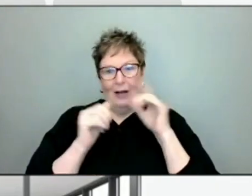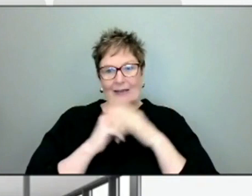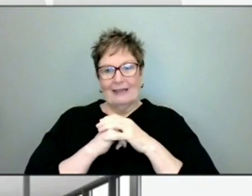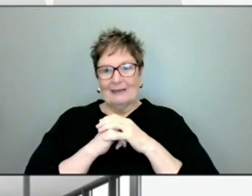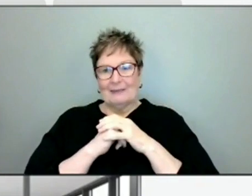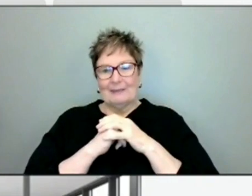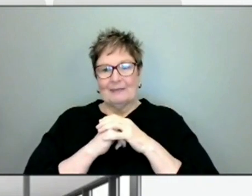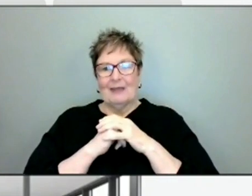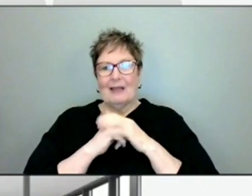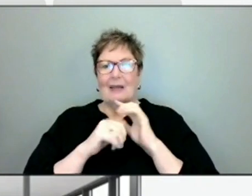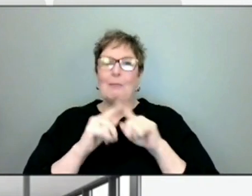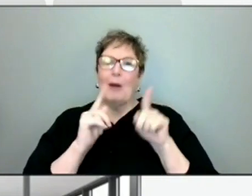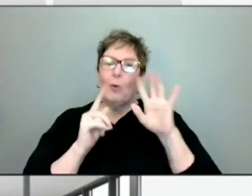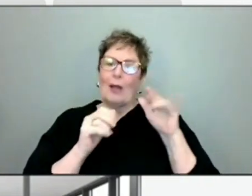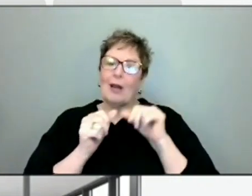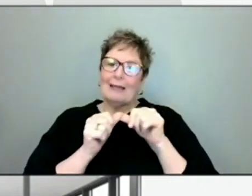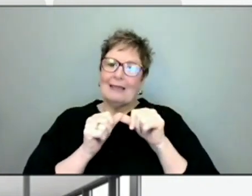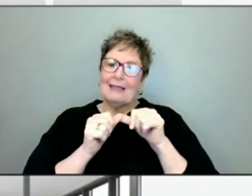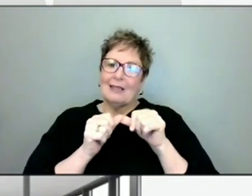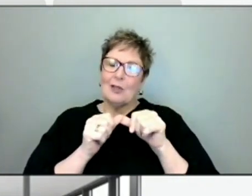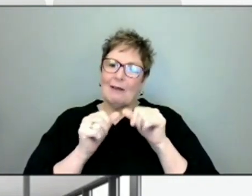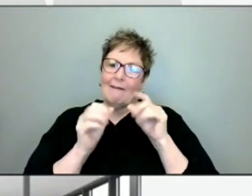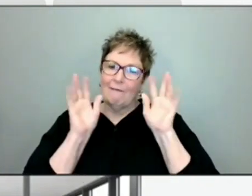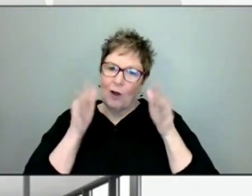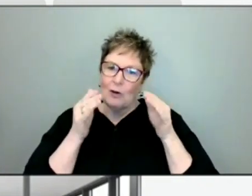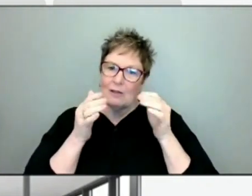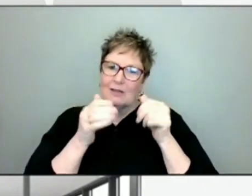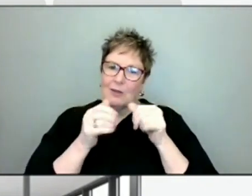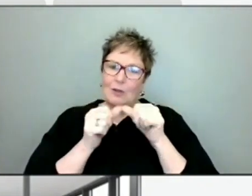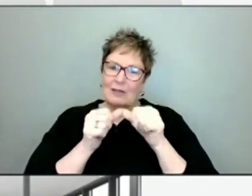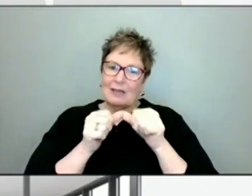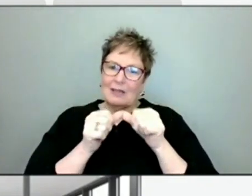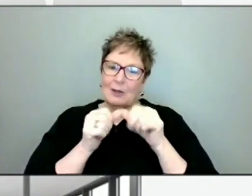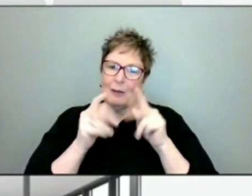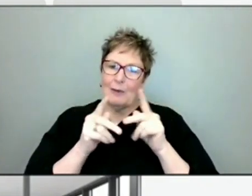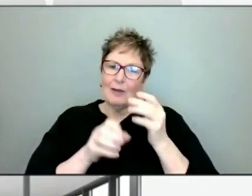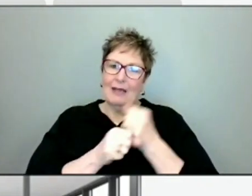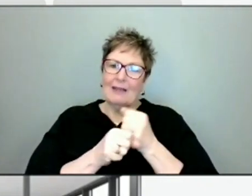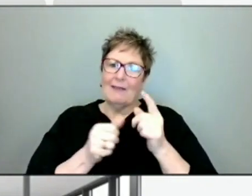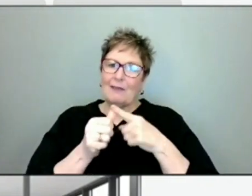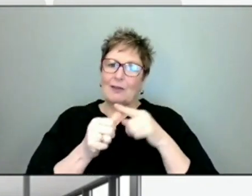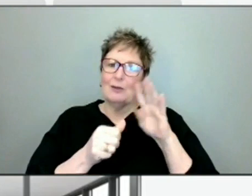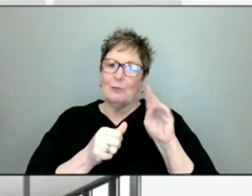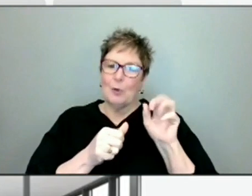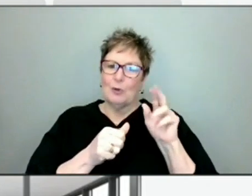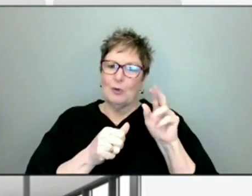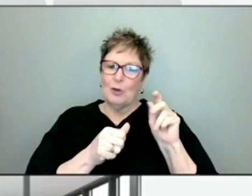But we are continuing to stay focused on first vaccines as well as getting people in for the boosters.